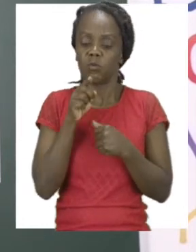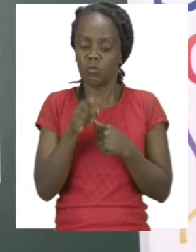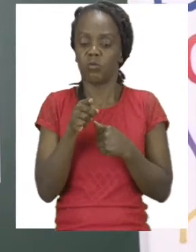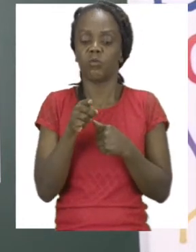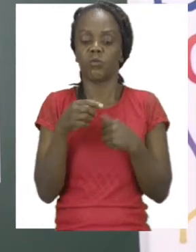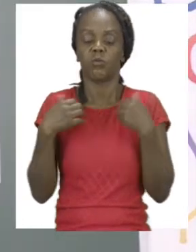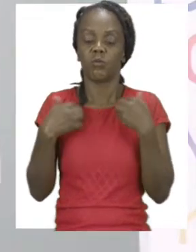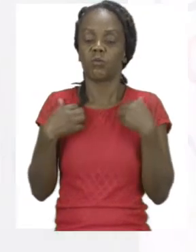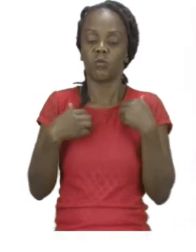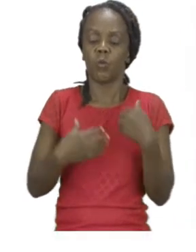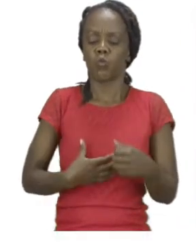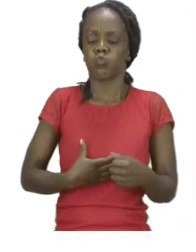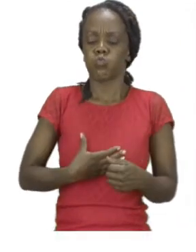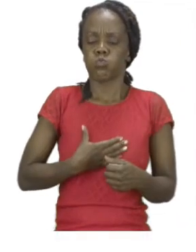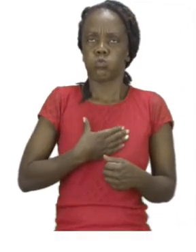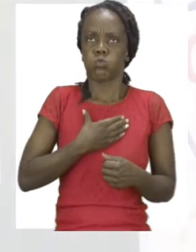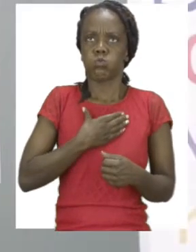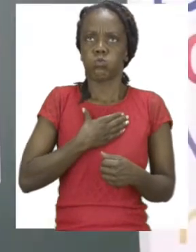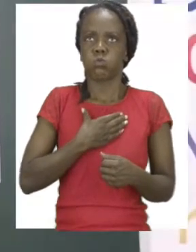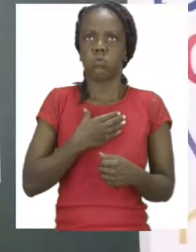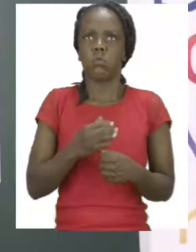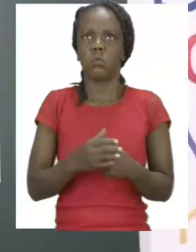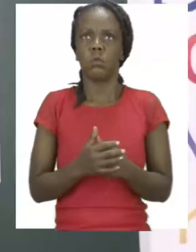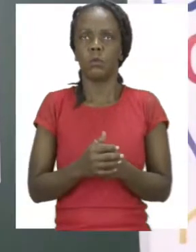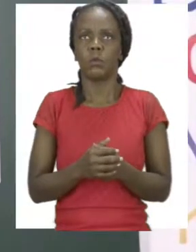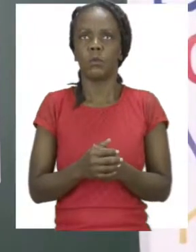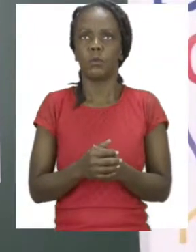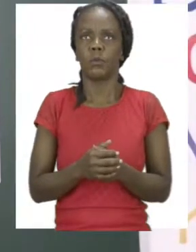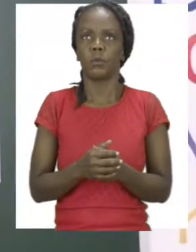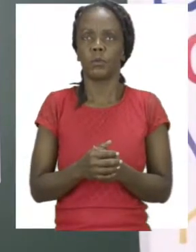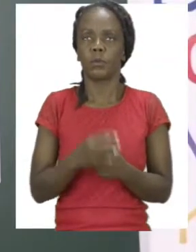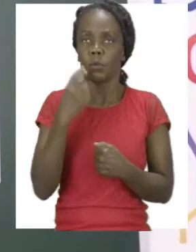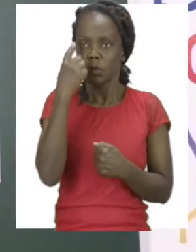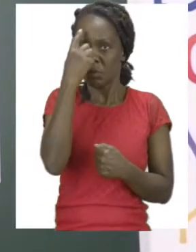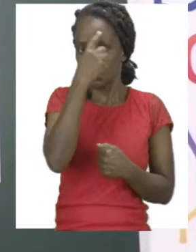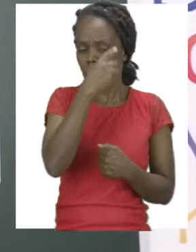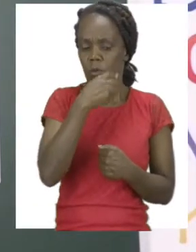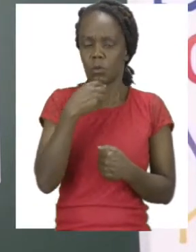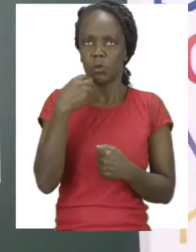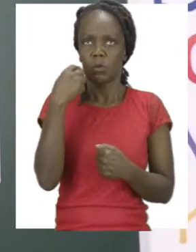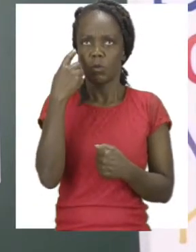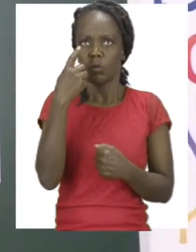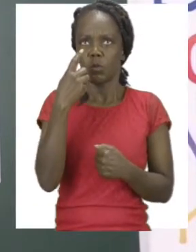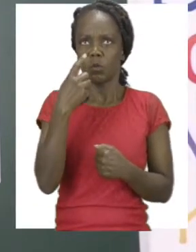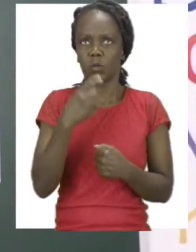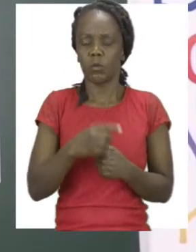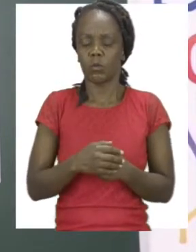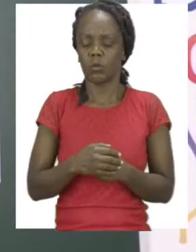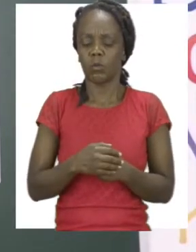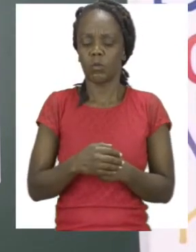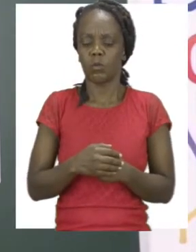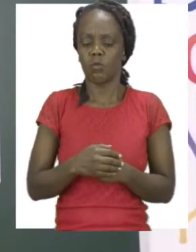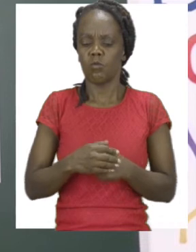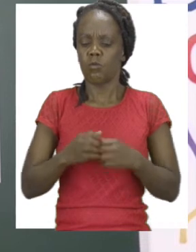Now when you're angry, you can see that your face is looking like they're about to explode.